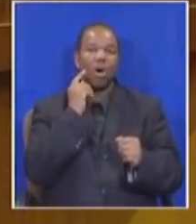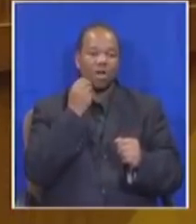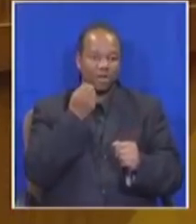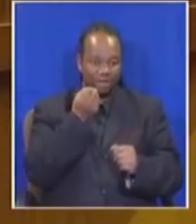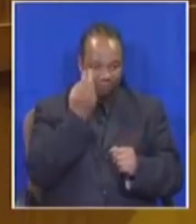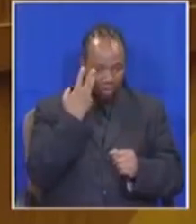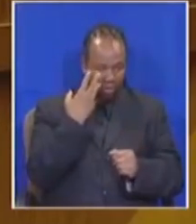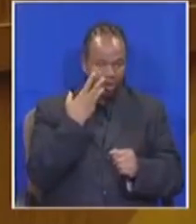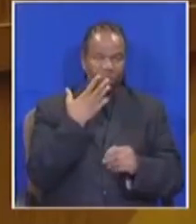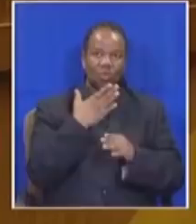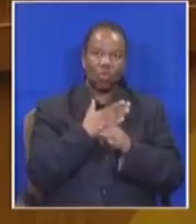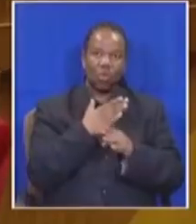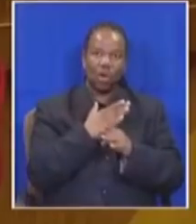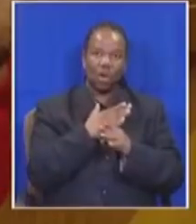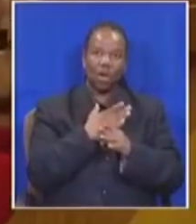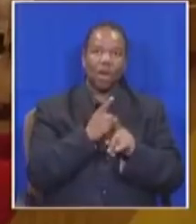million